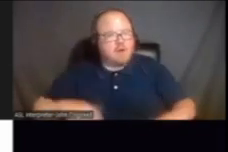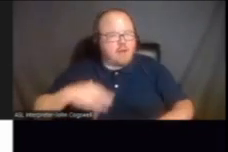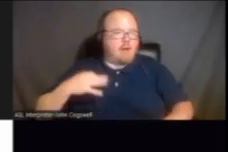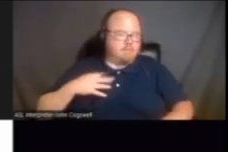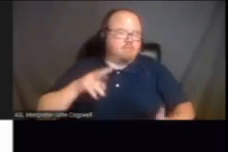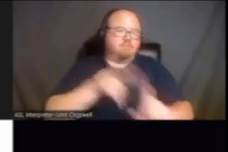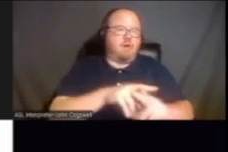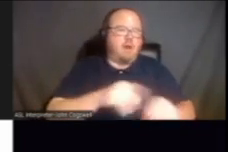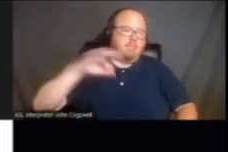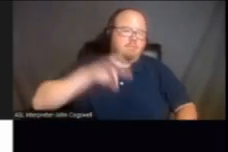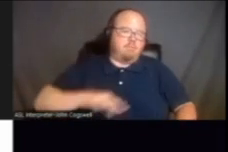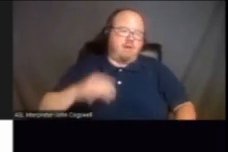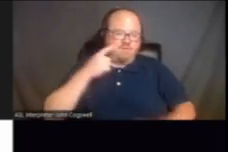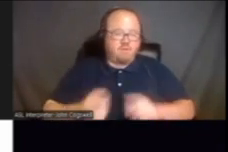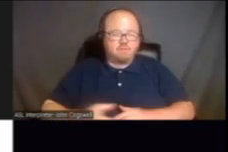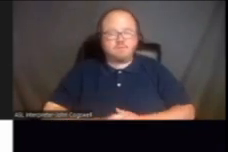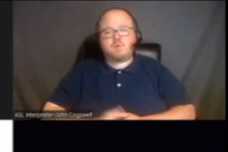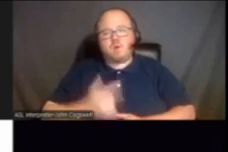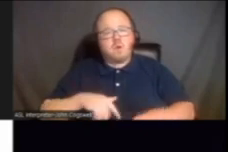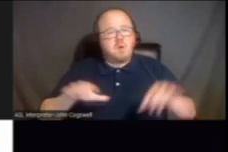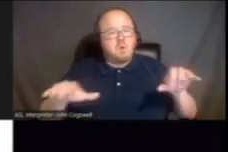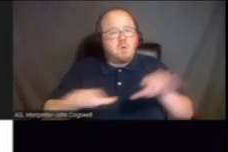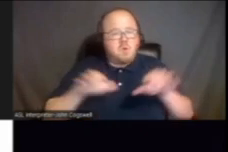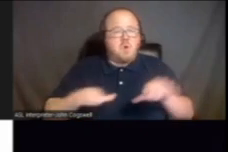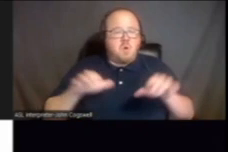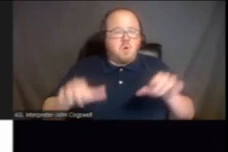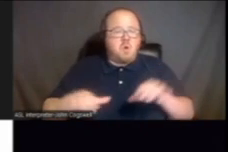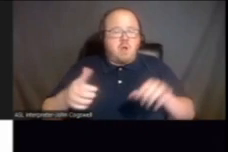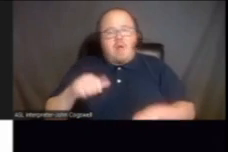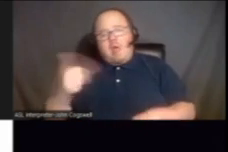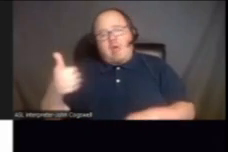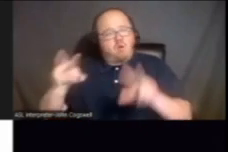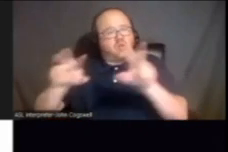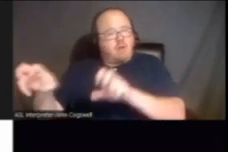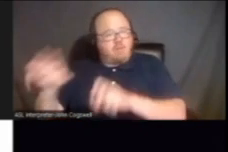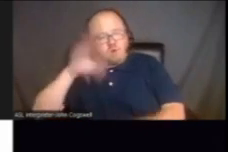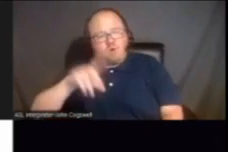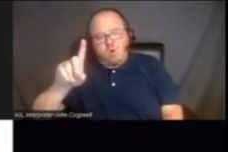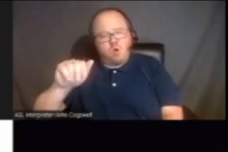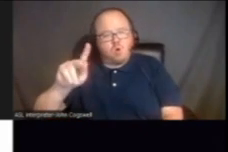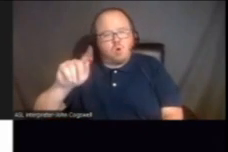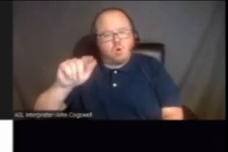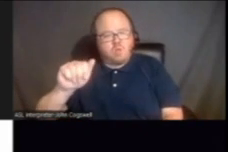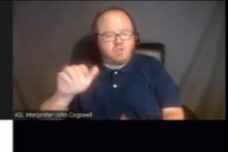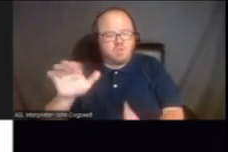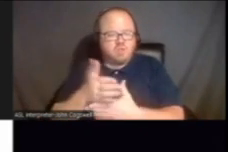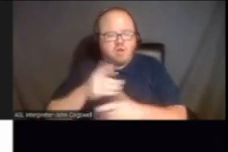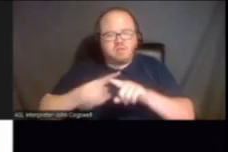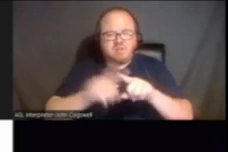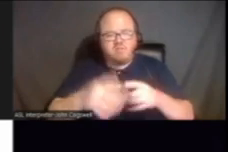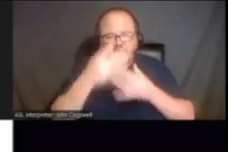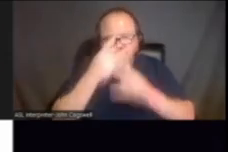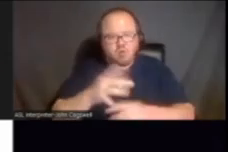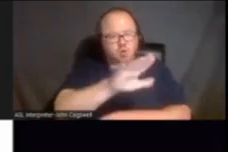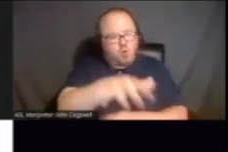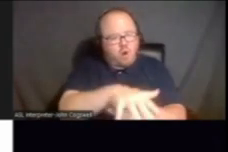benefit from. We do other topics. I know Dakota has shared the various interests that your area